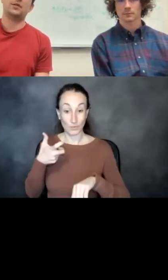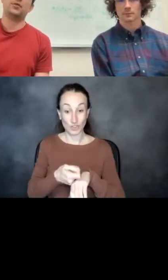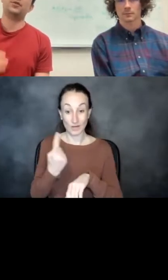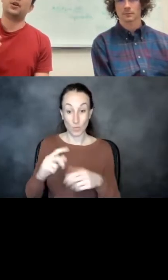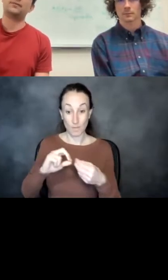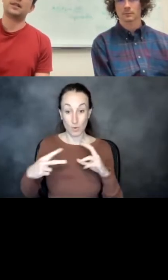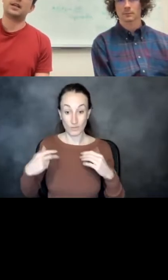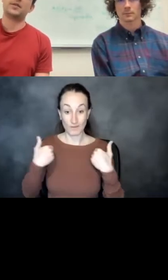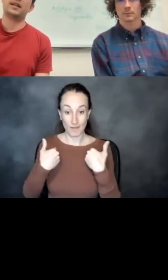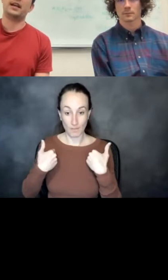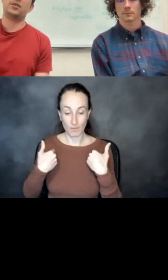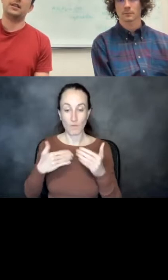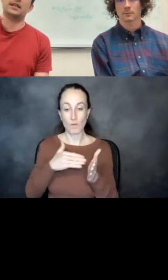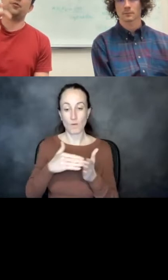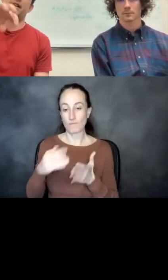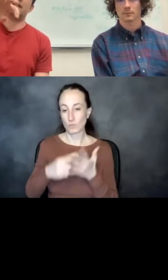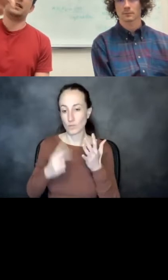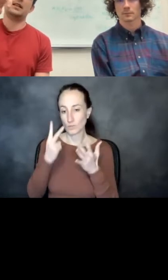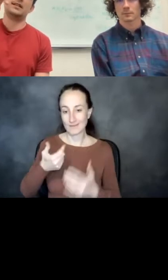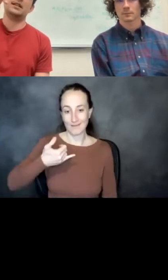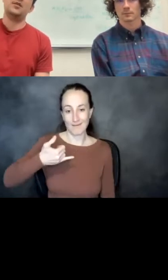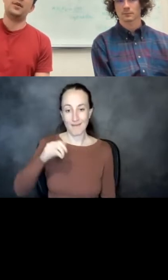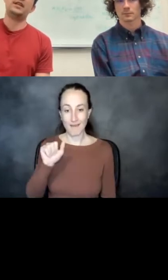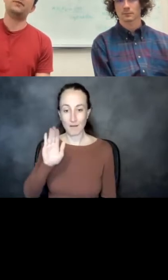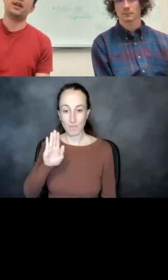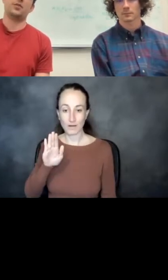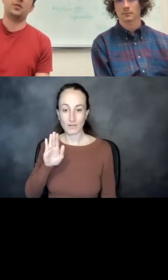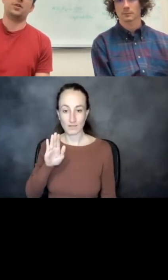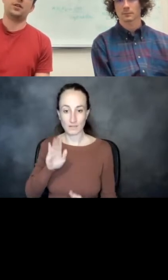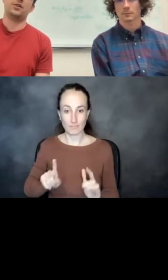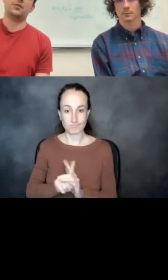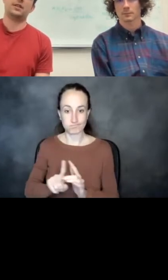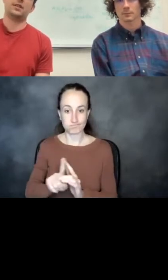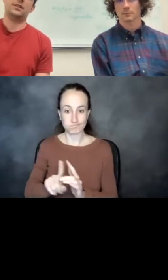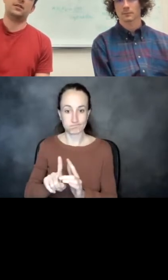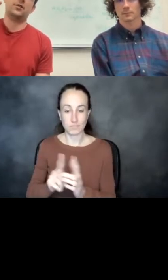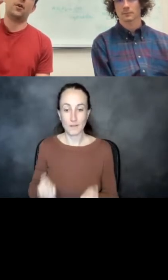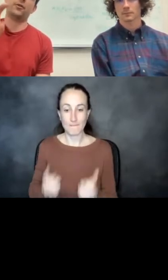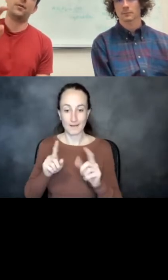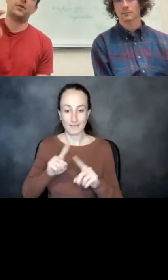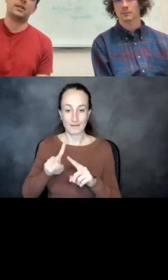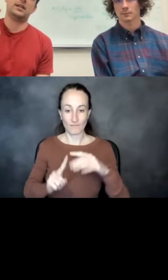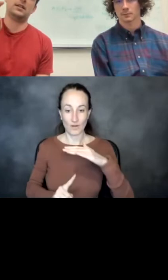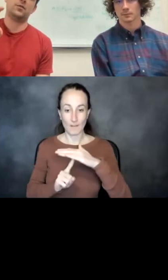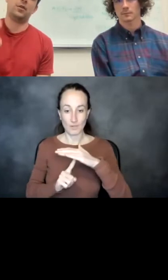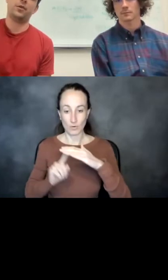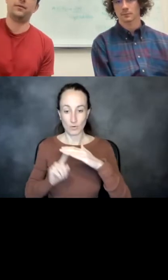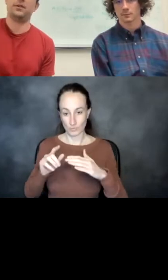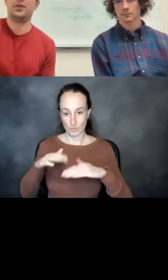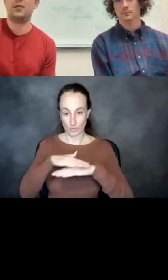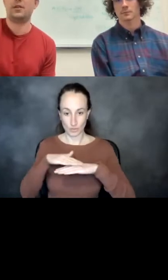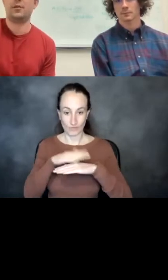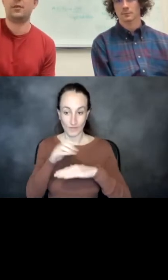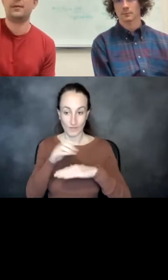into an animal, you can oftentimes get antibodies that are raised against many different epitopes on the surface and so aren't focused against this one